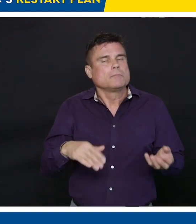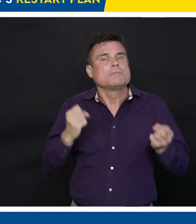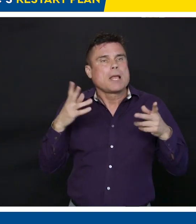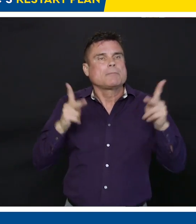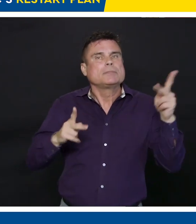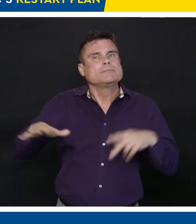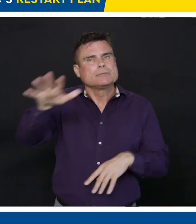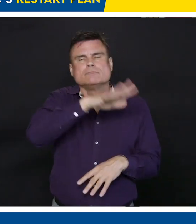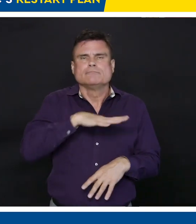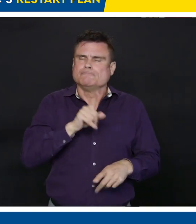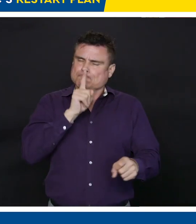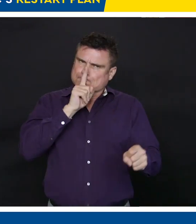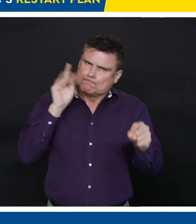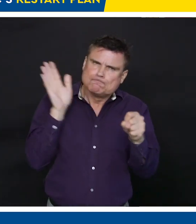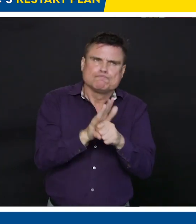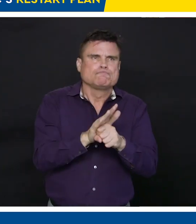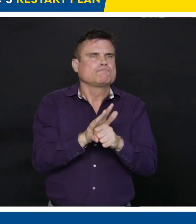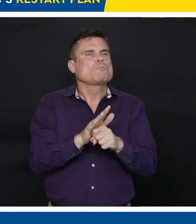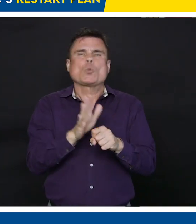Next, we have Justine Hunter.